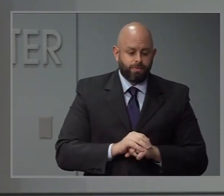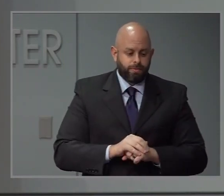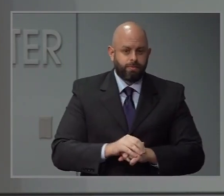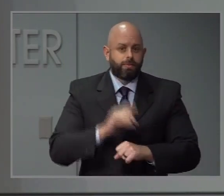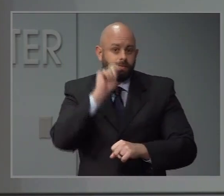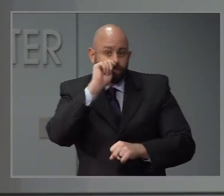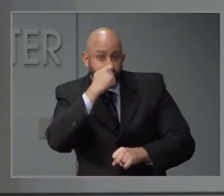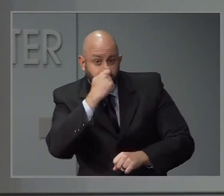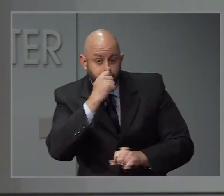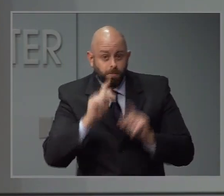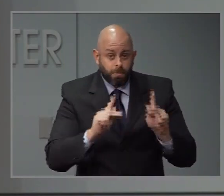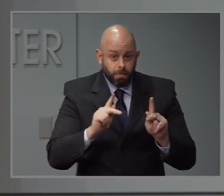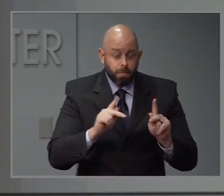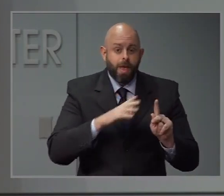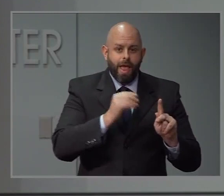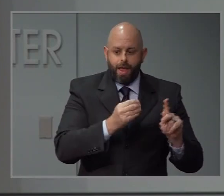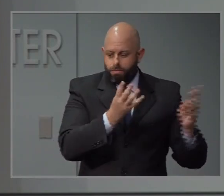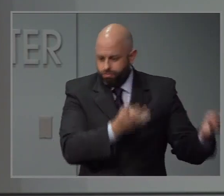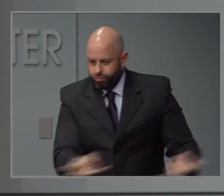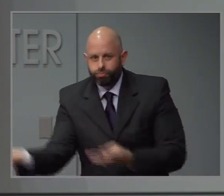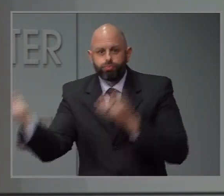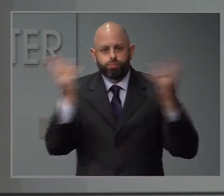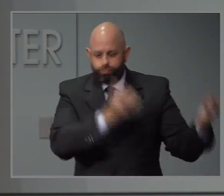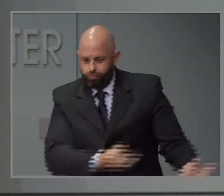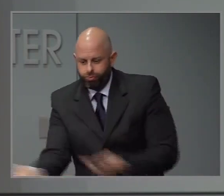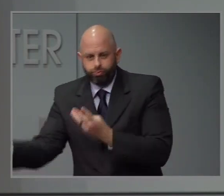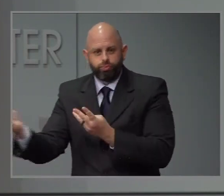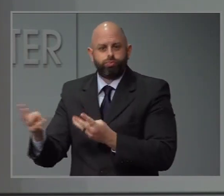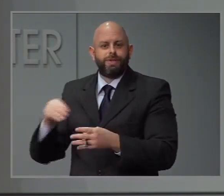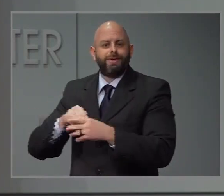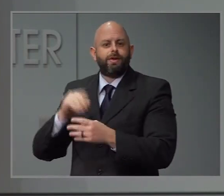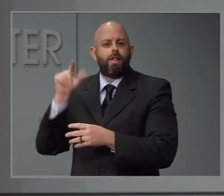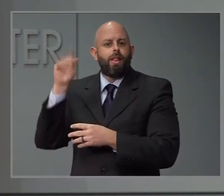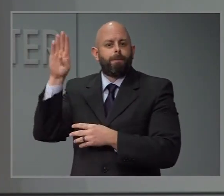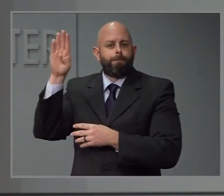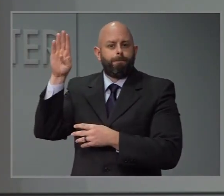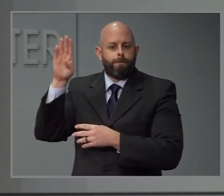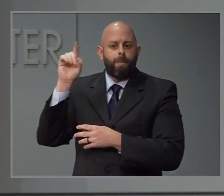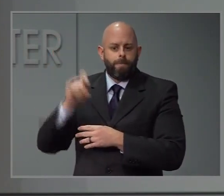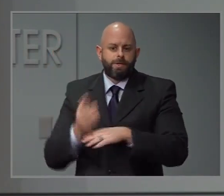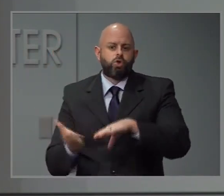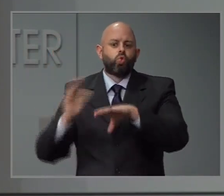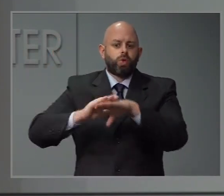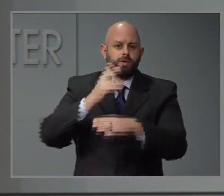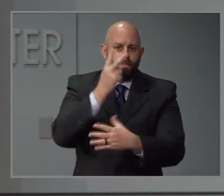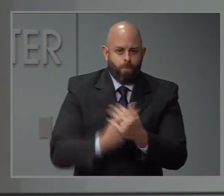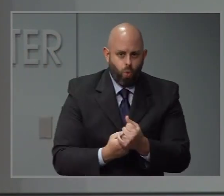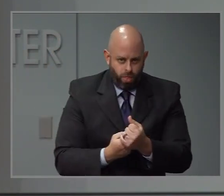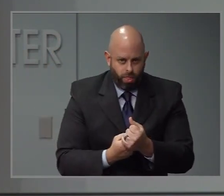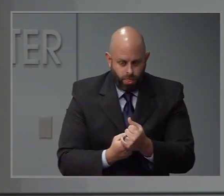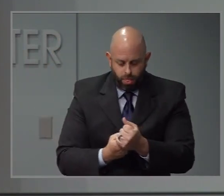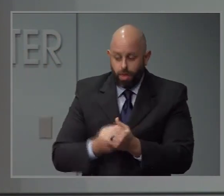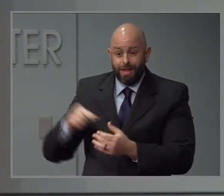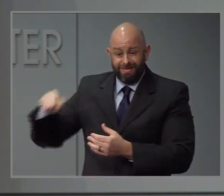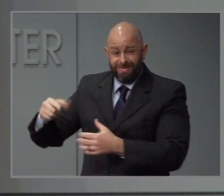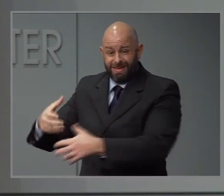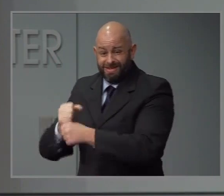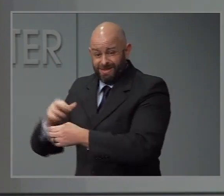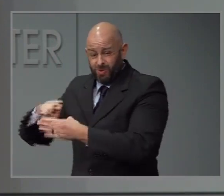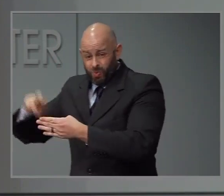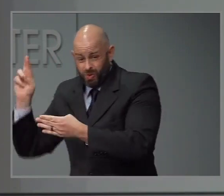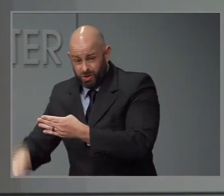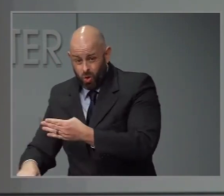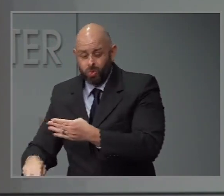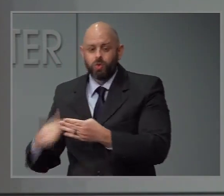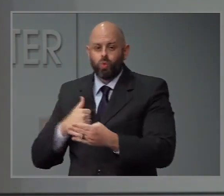And we need to increase both. So we are trying to work with our private lab partners to increase their throughput per